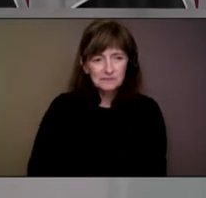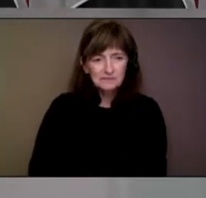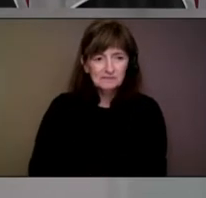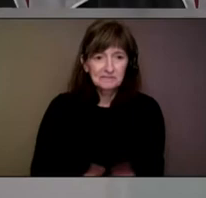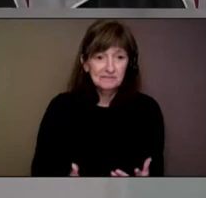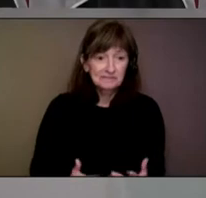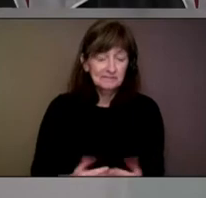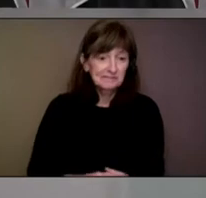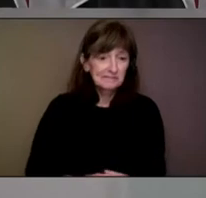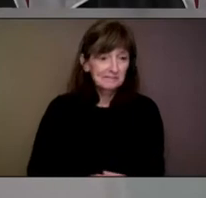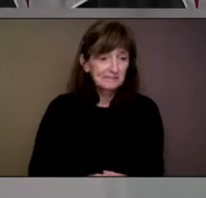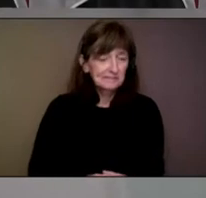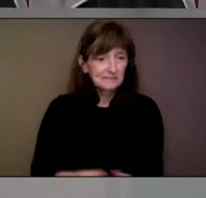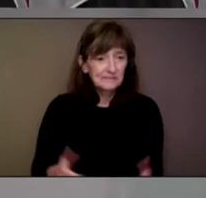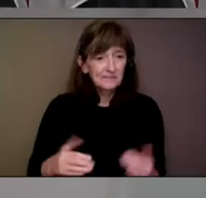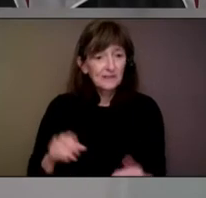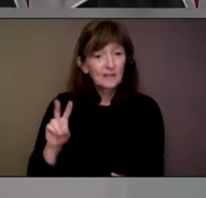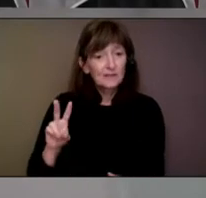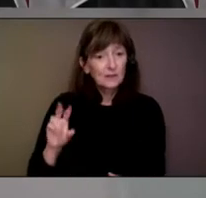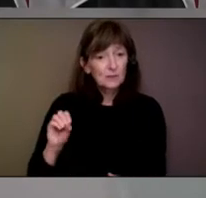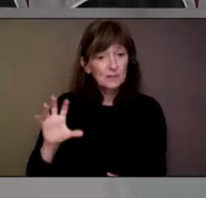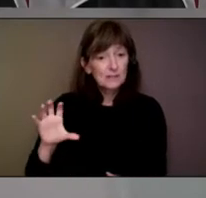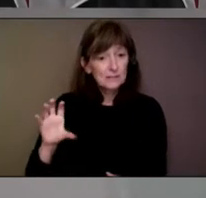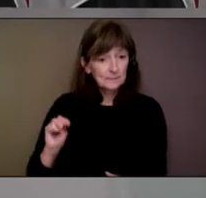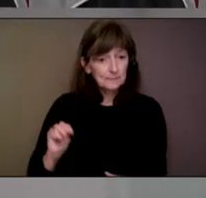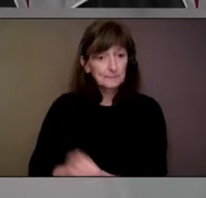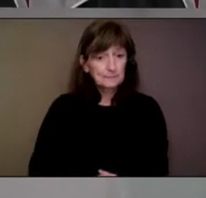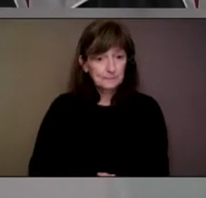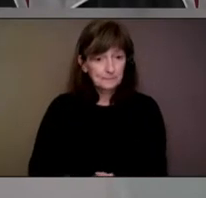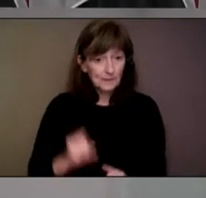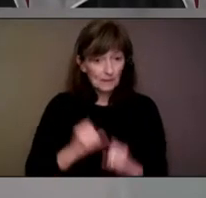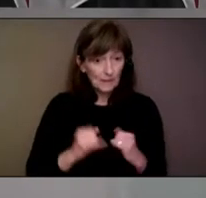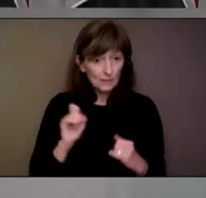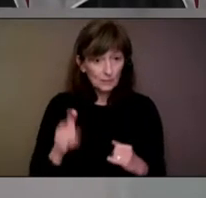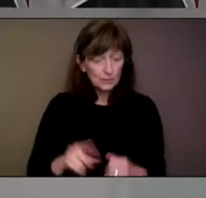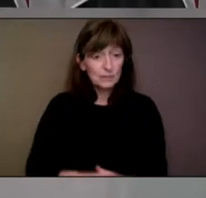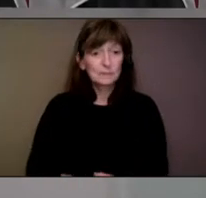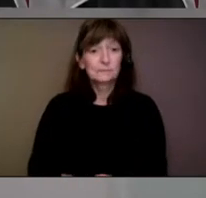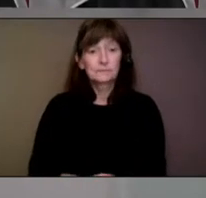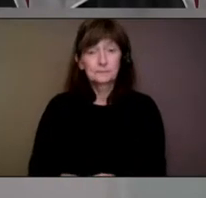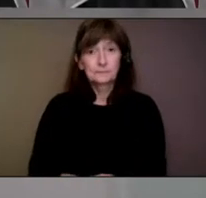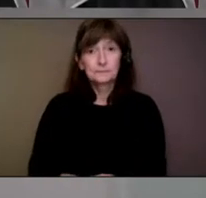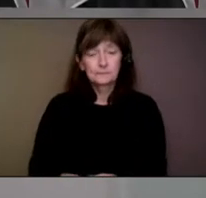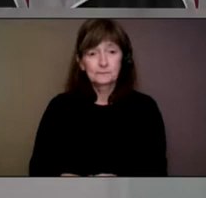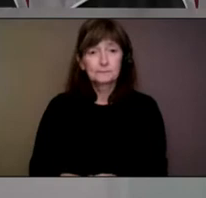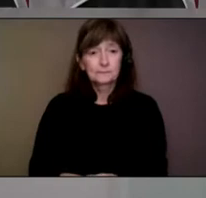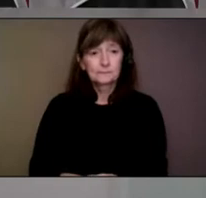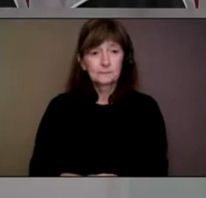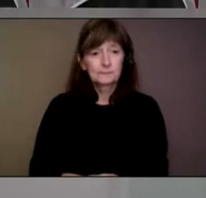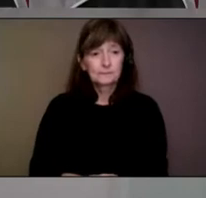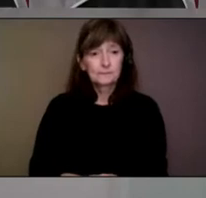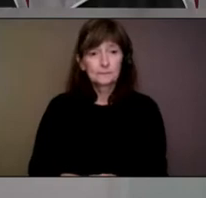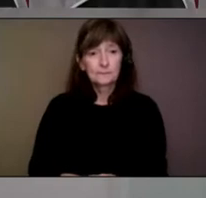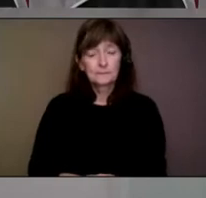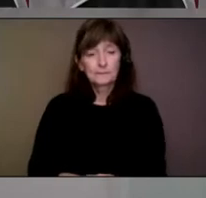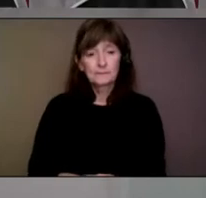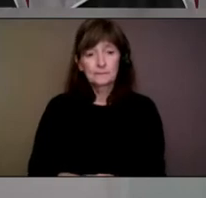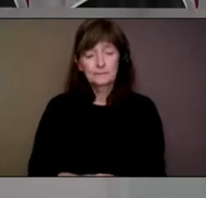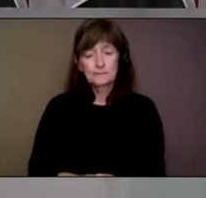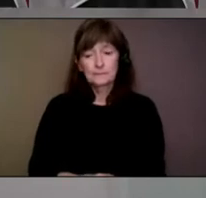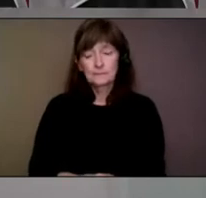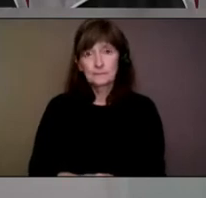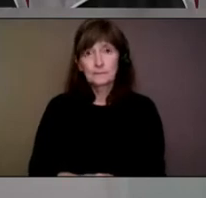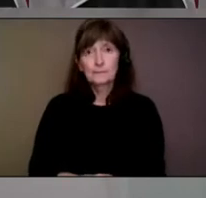Noah Shepard with VOCM. Do you have a final question? I do. What are the restrictions or